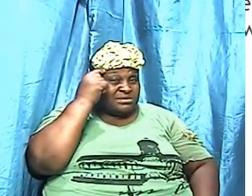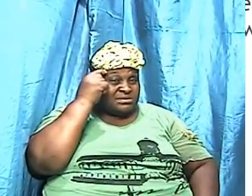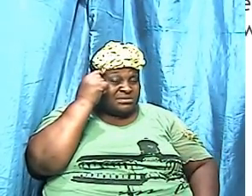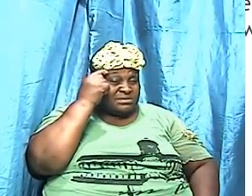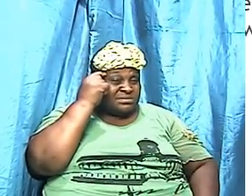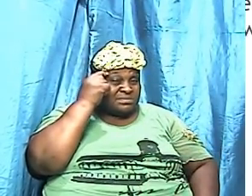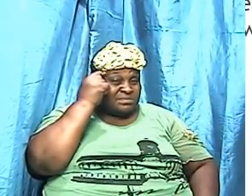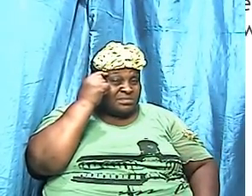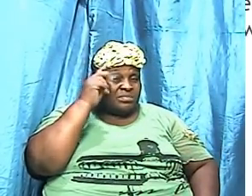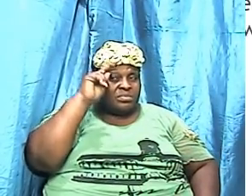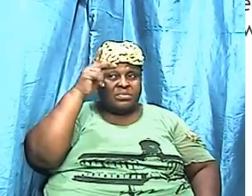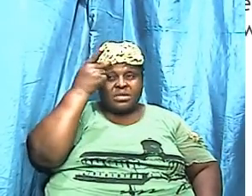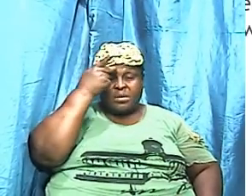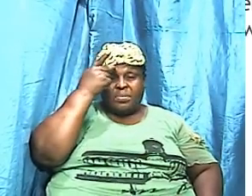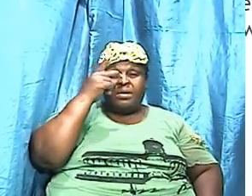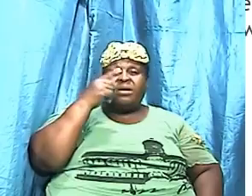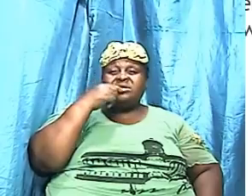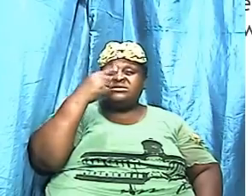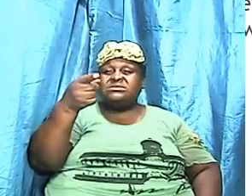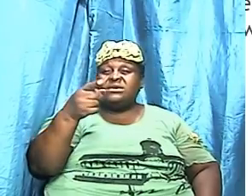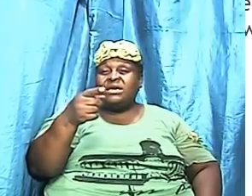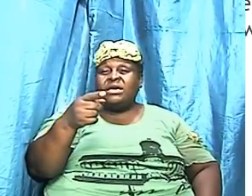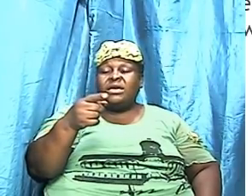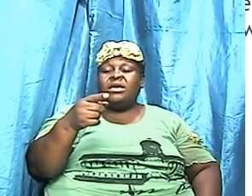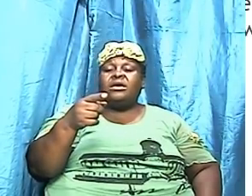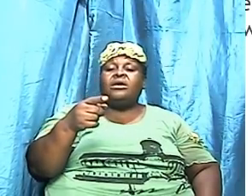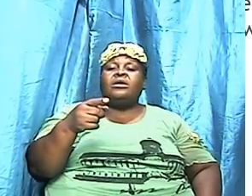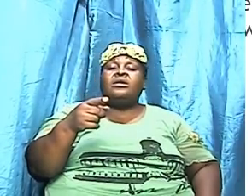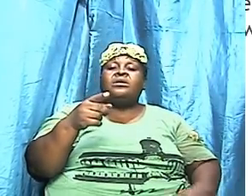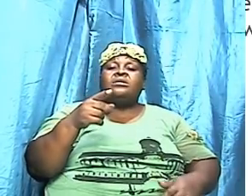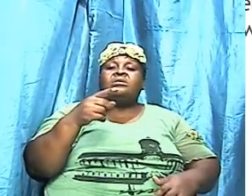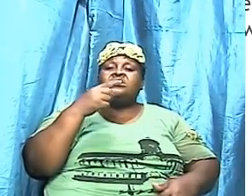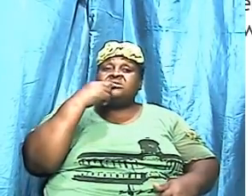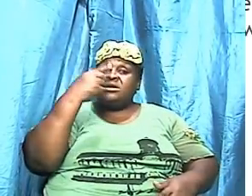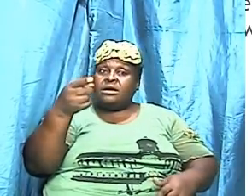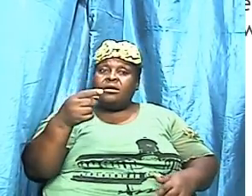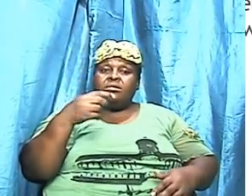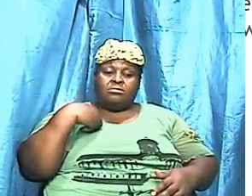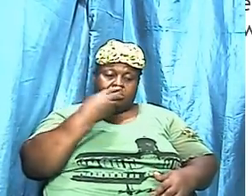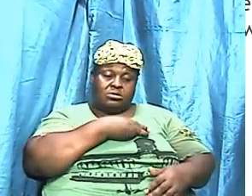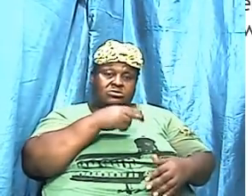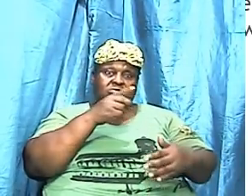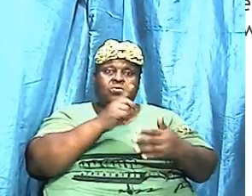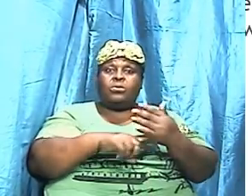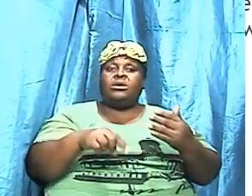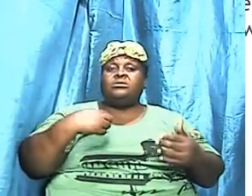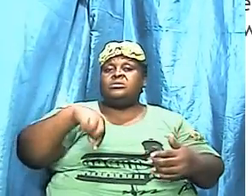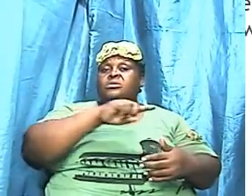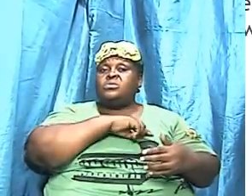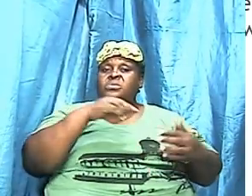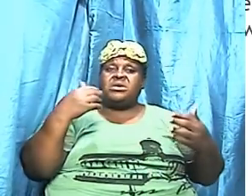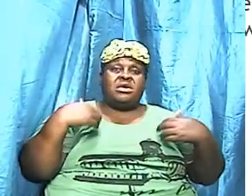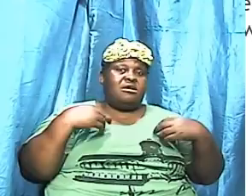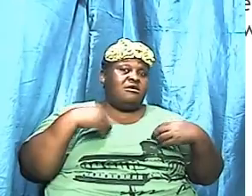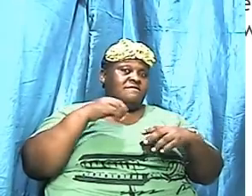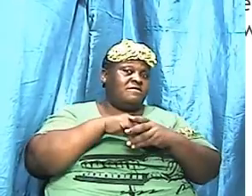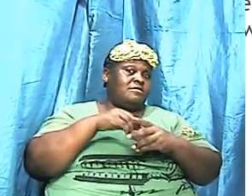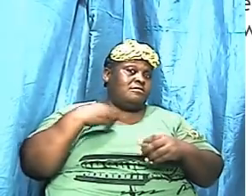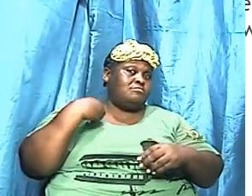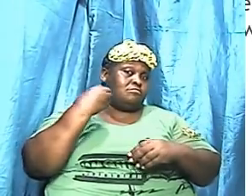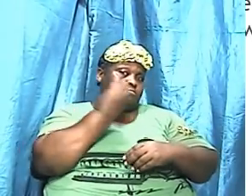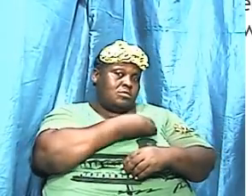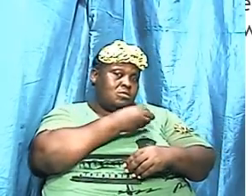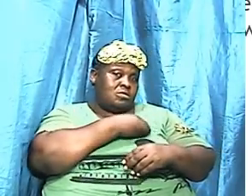what it is that we have in our hands. And by going back a little bit and looking at